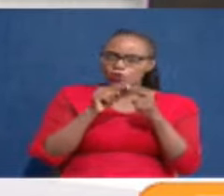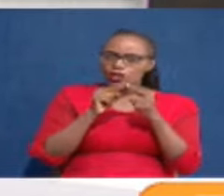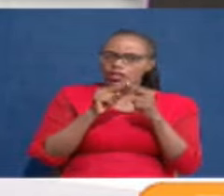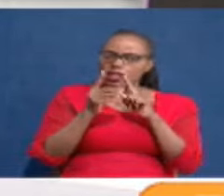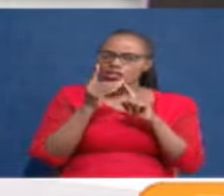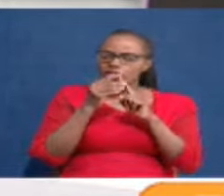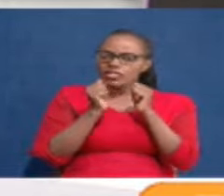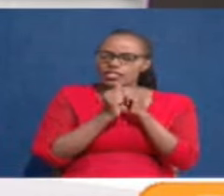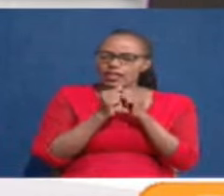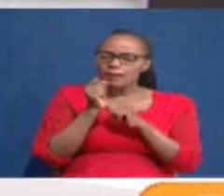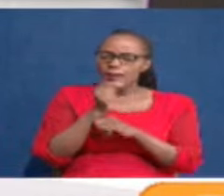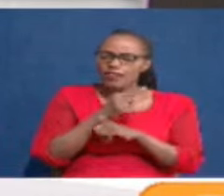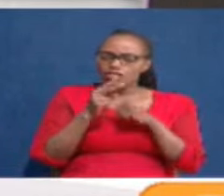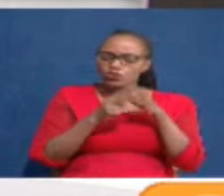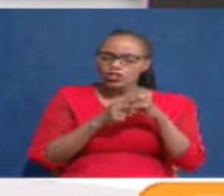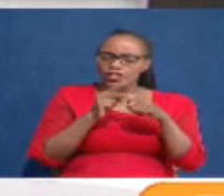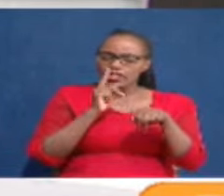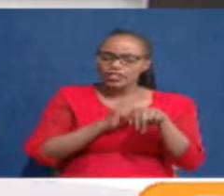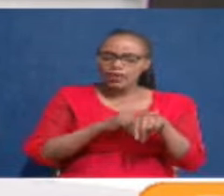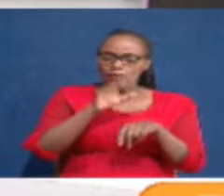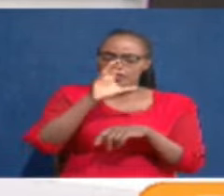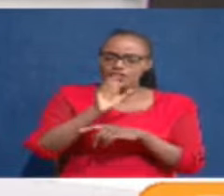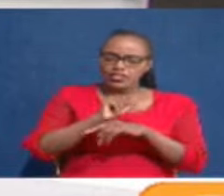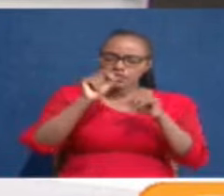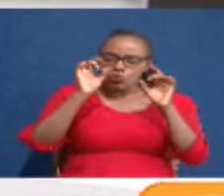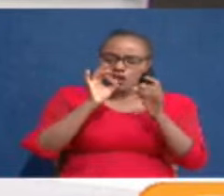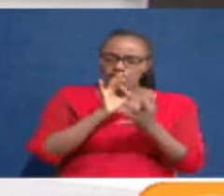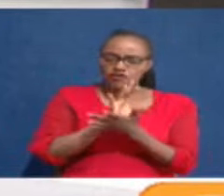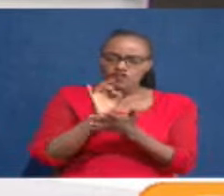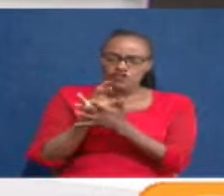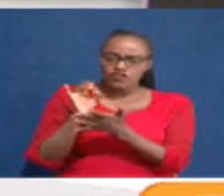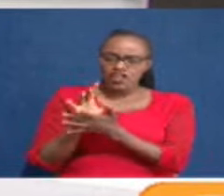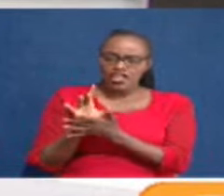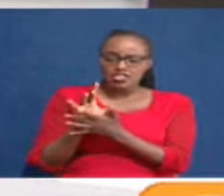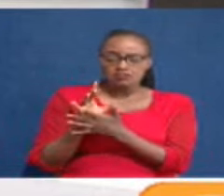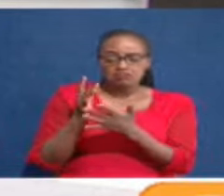a day before the cabinet was dismissed right yeah